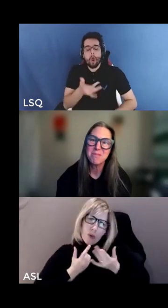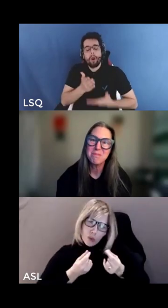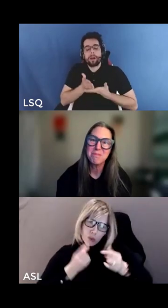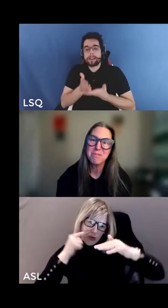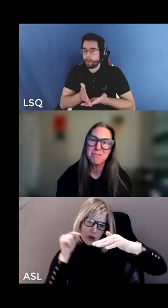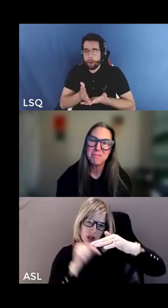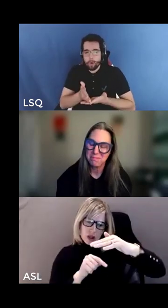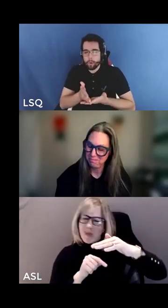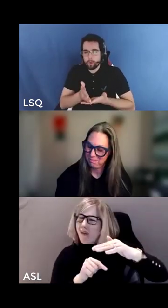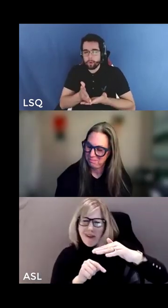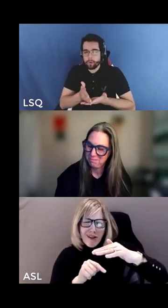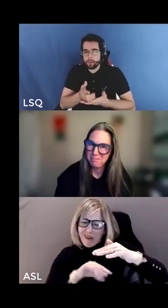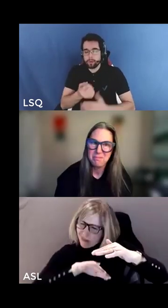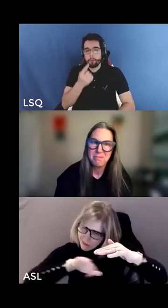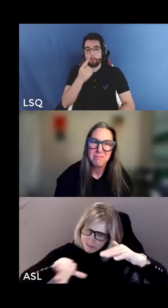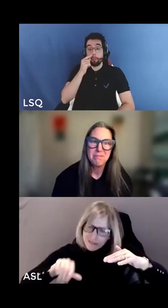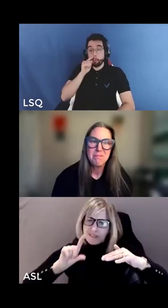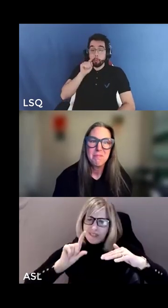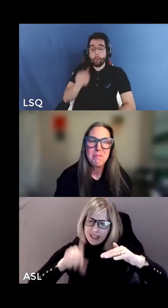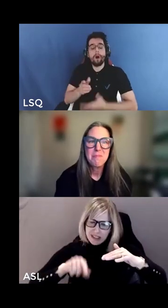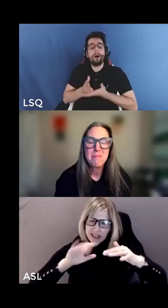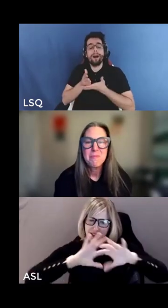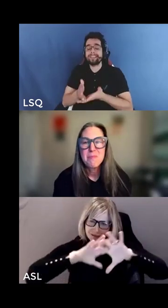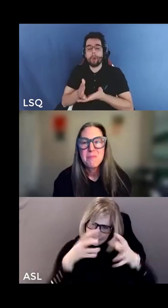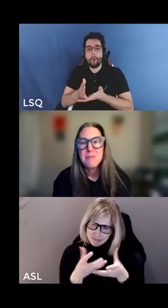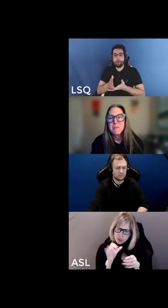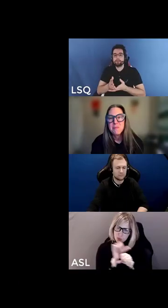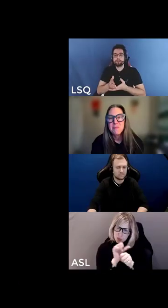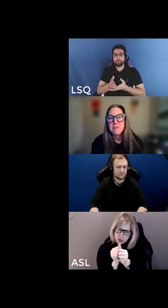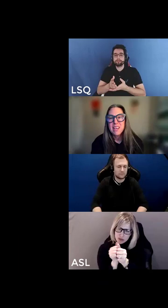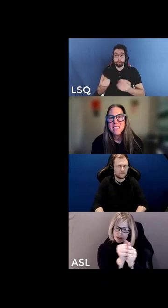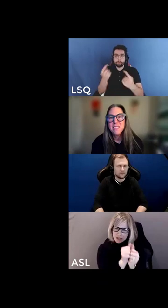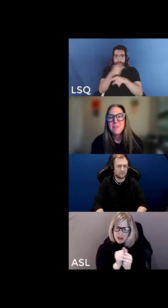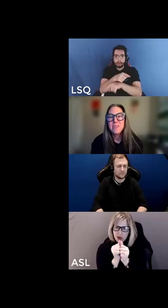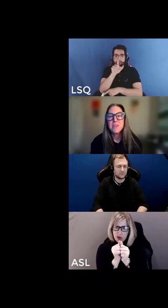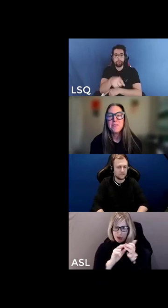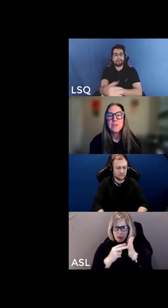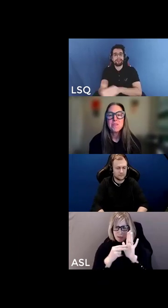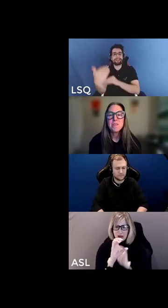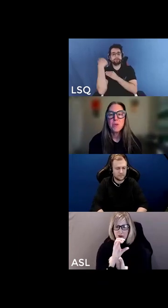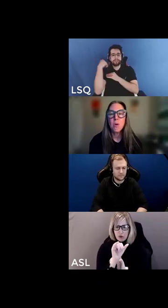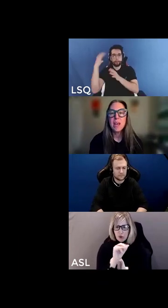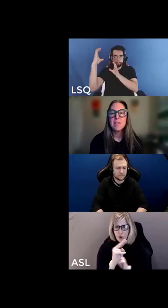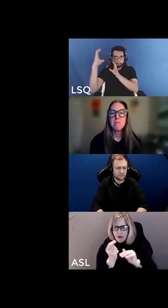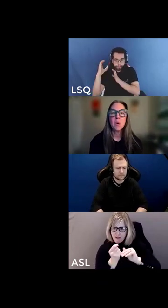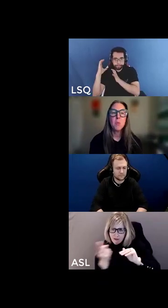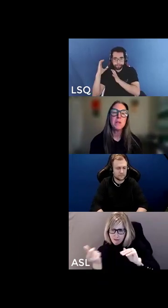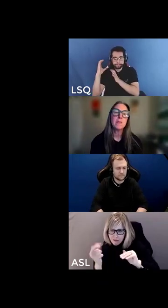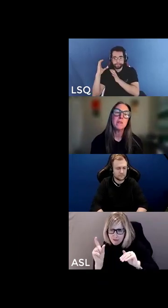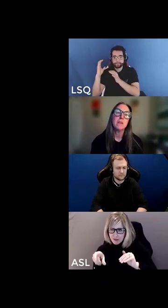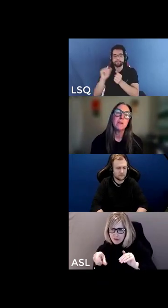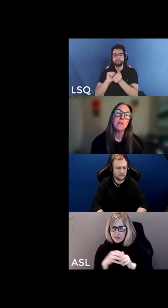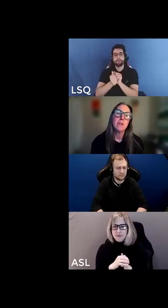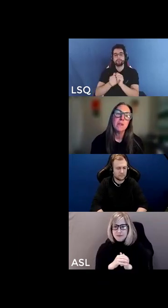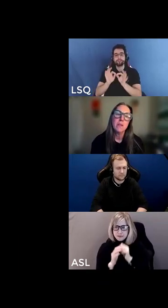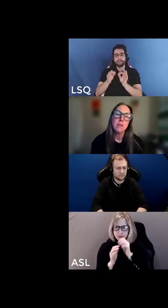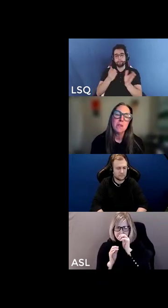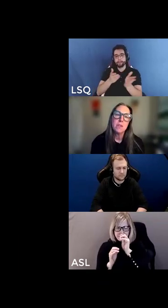and here is your first quiet moment